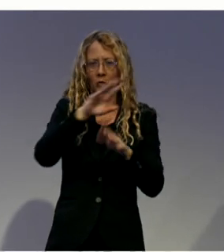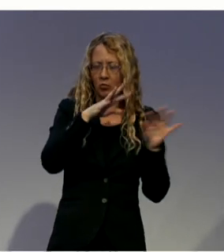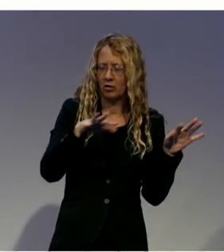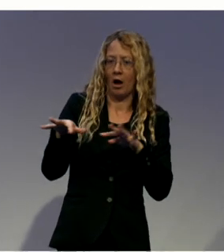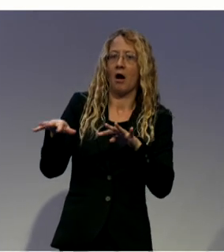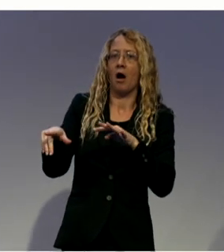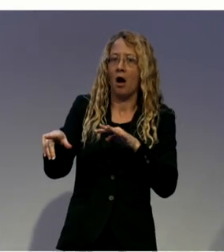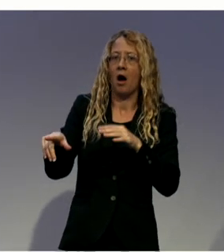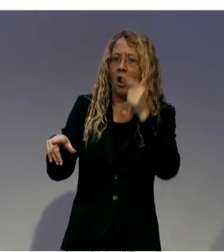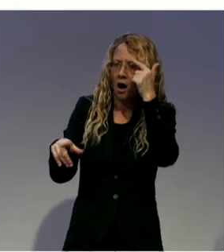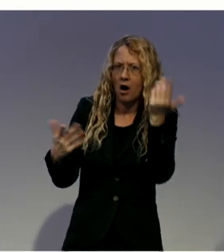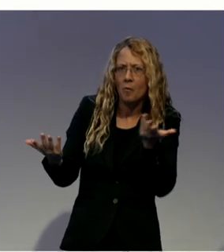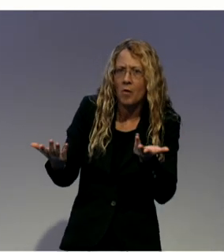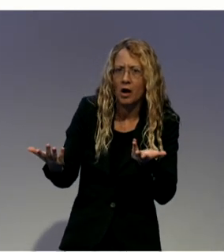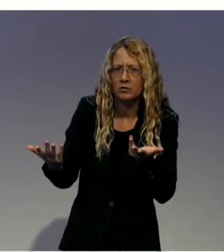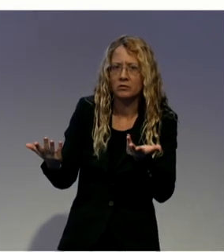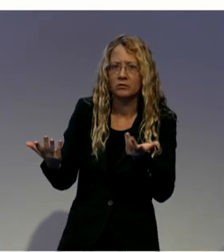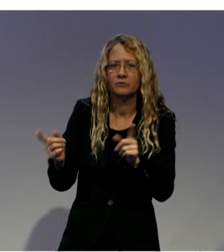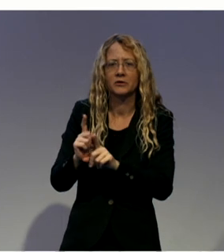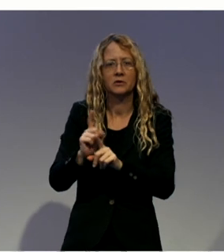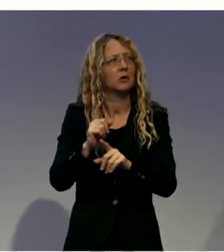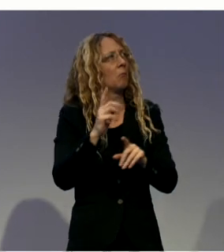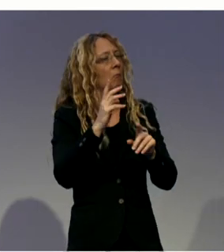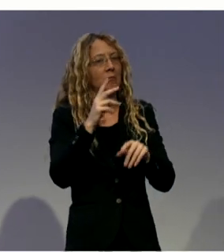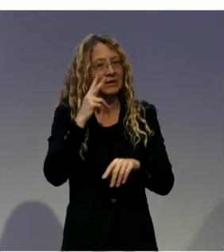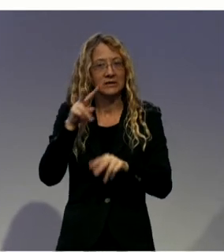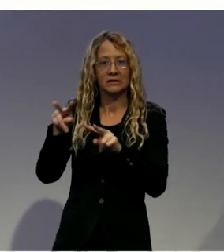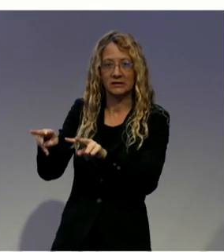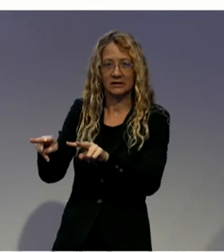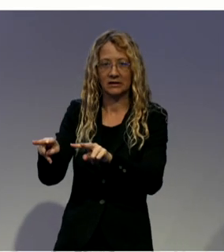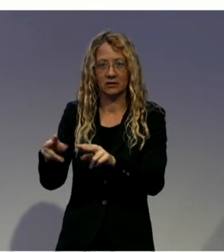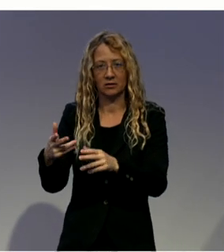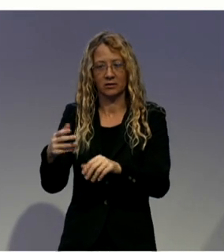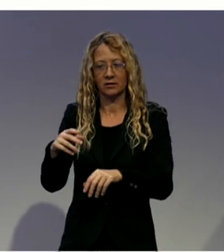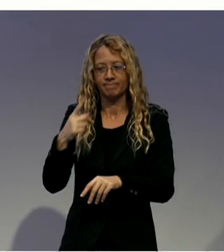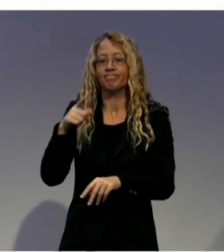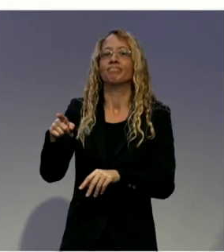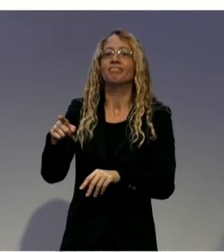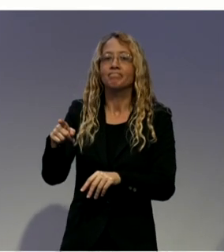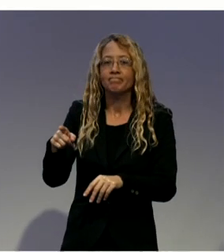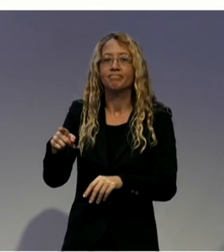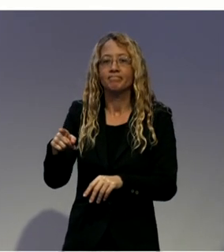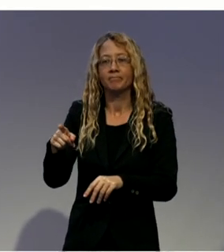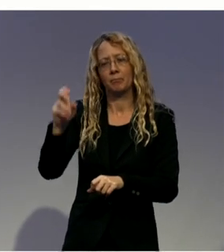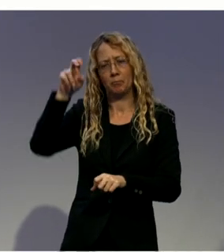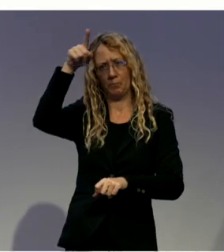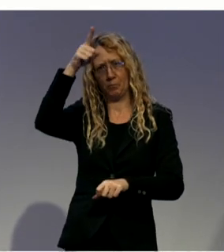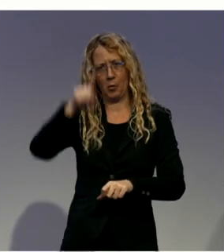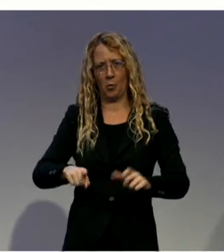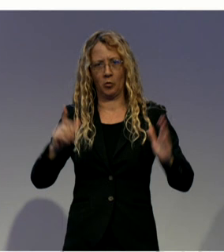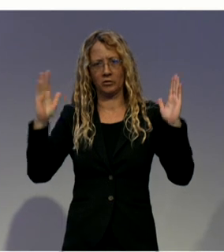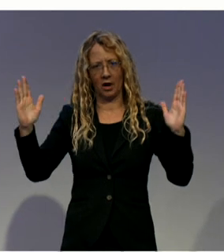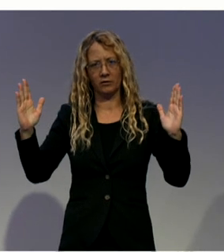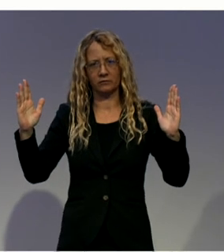Indigenous Disability Awareness Month, as far as we know, is the only initiative of its kind specific